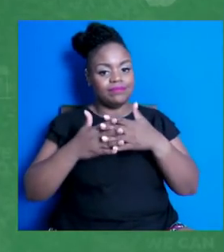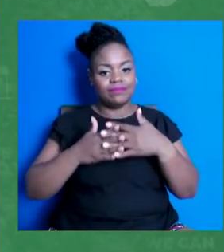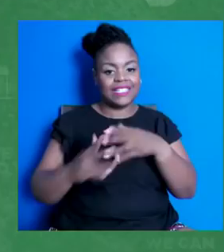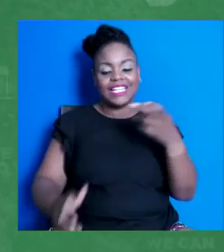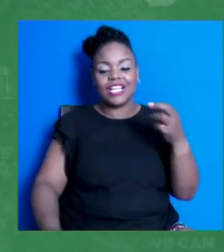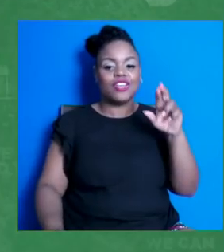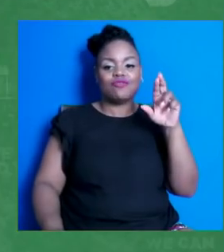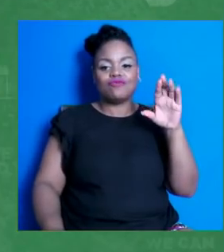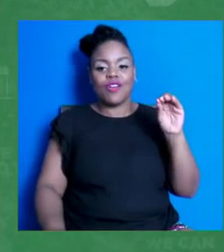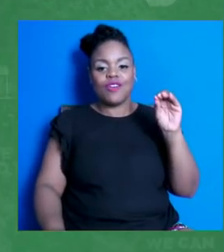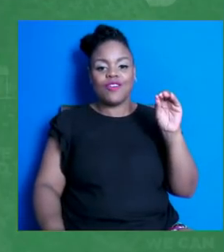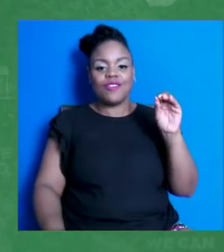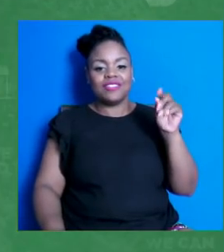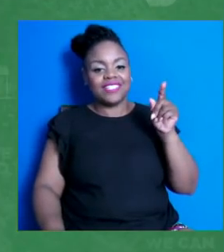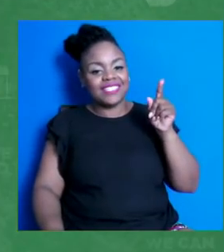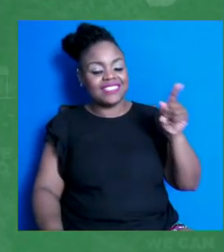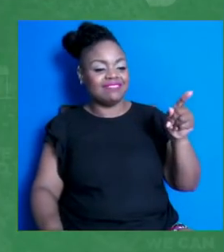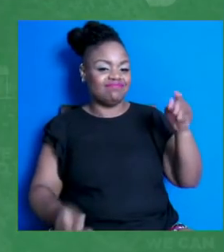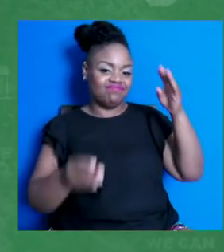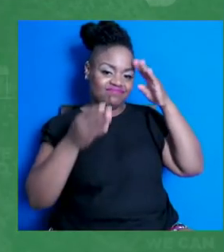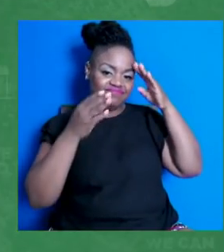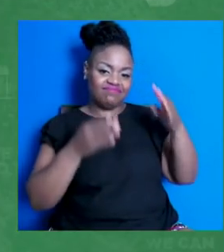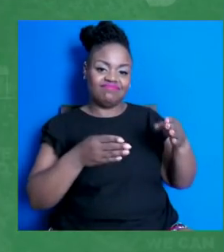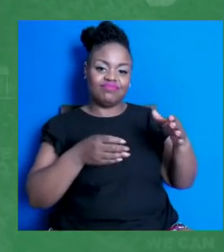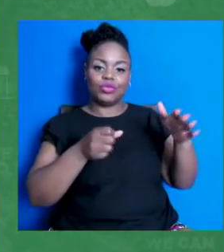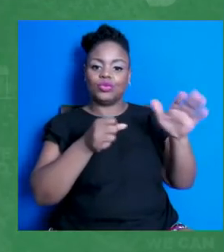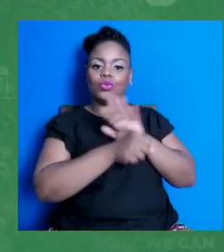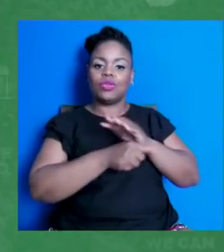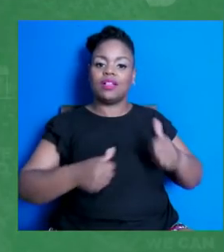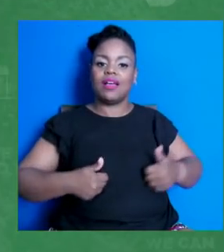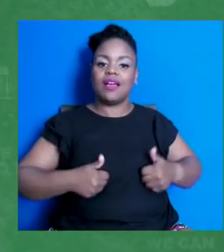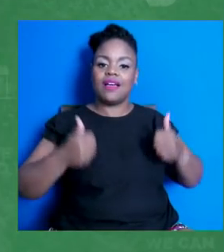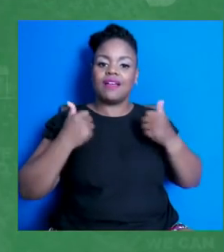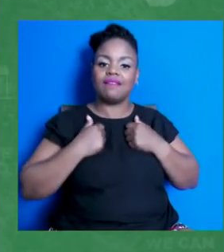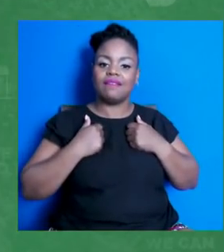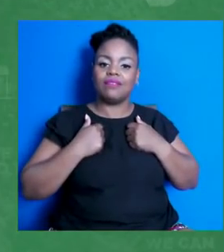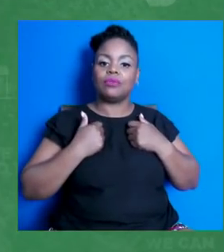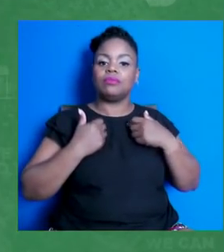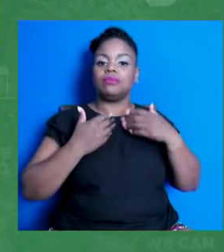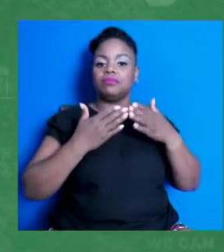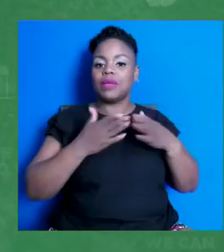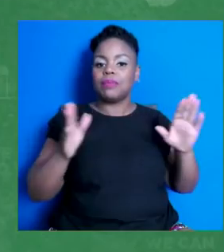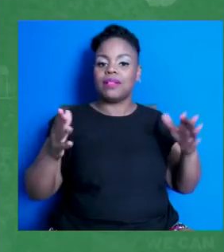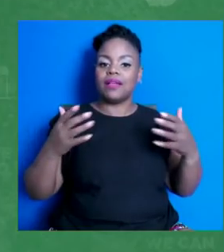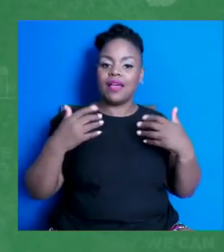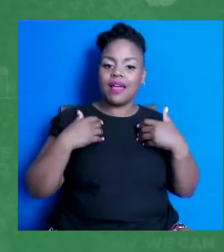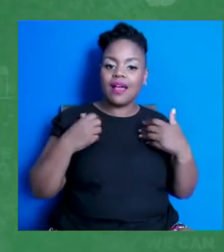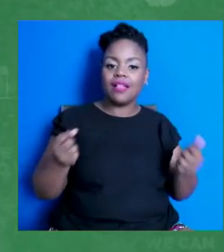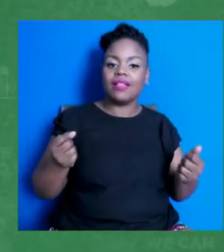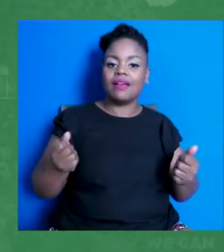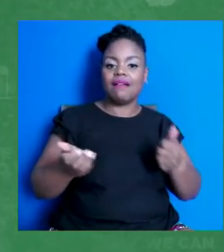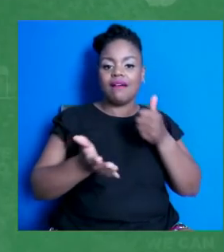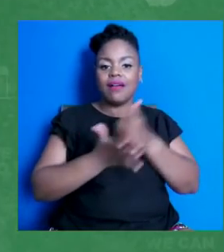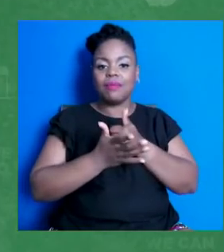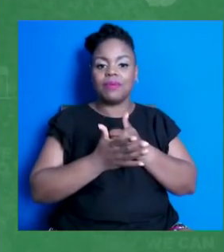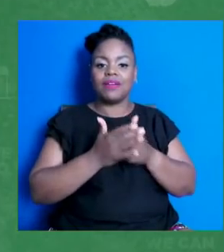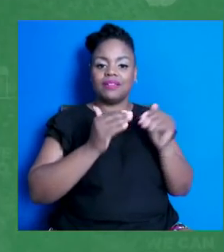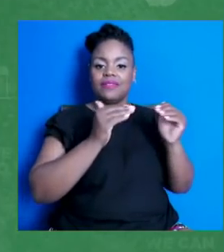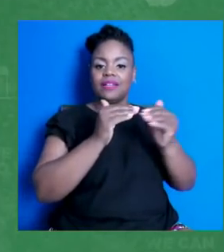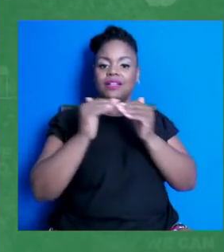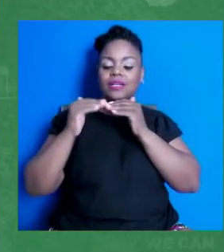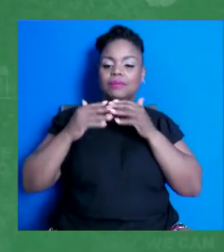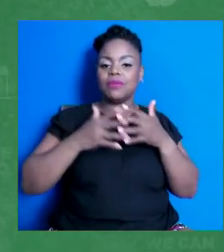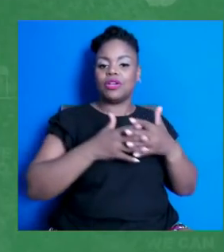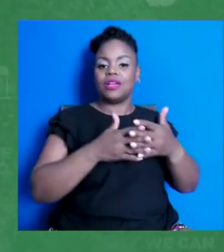entire life to public health and helping his fellow Americans and the rest of the world. So, Dr. Fauci, on behalf of the